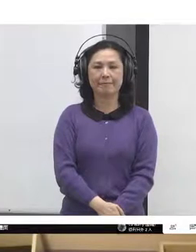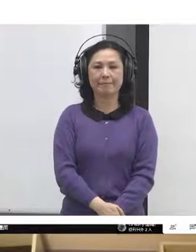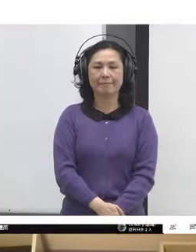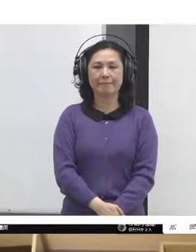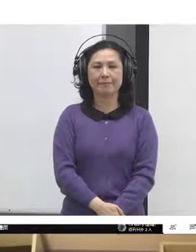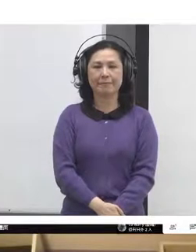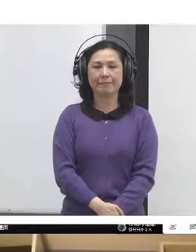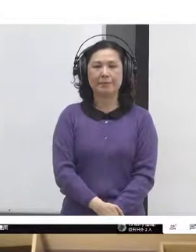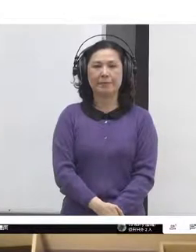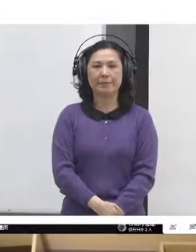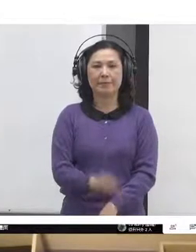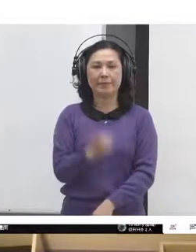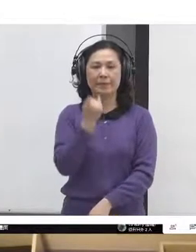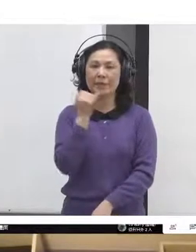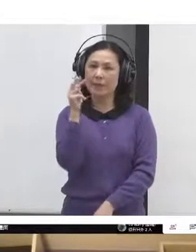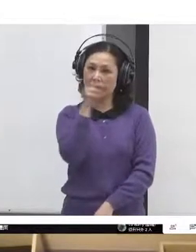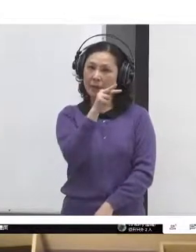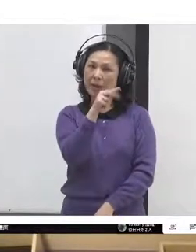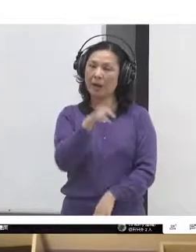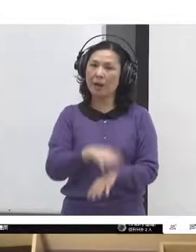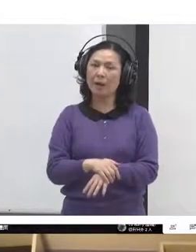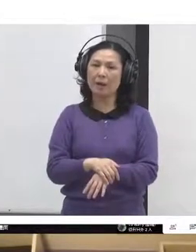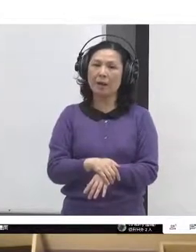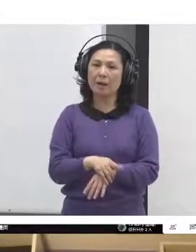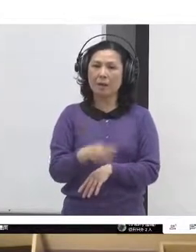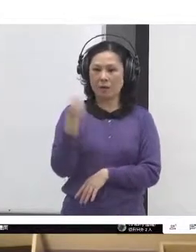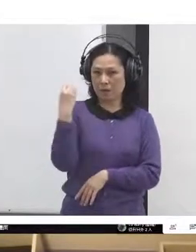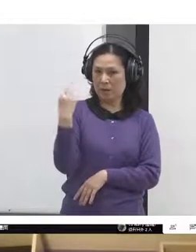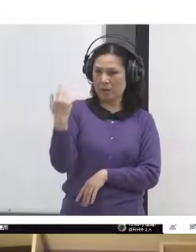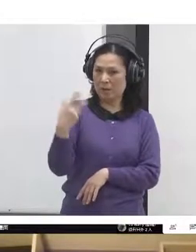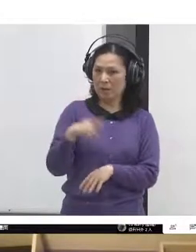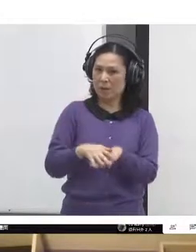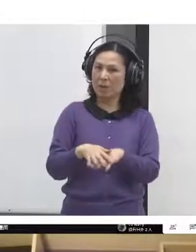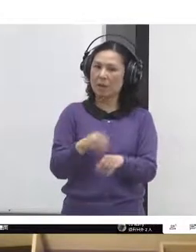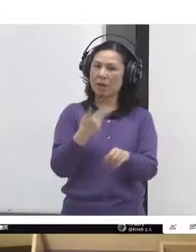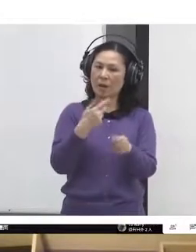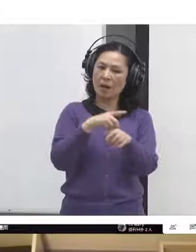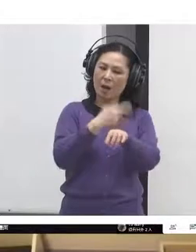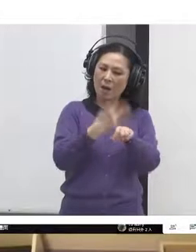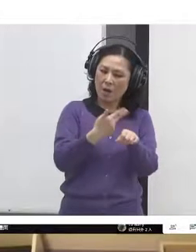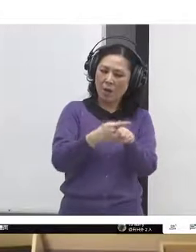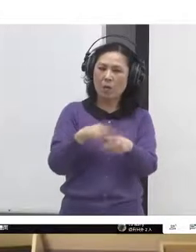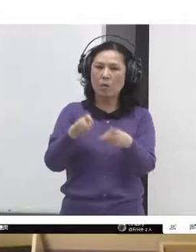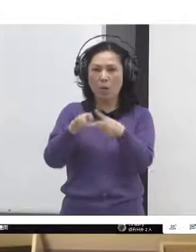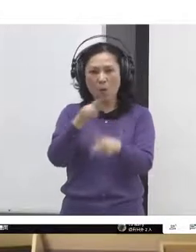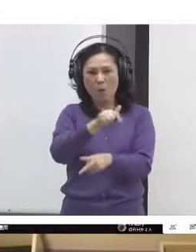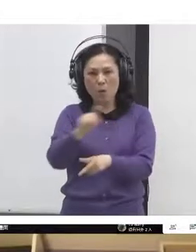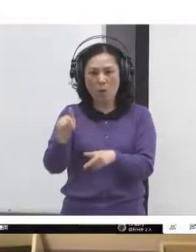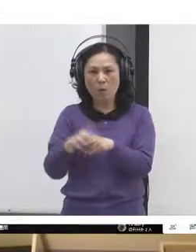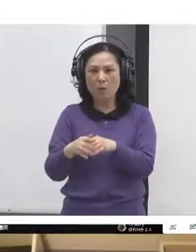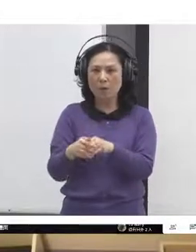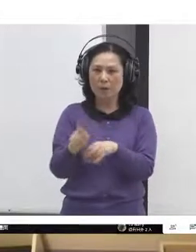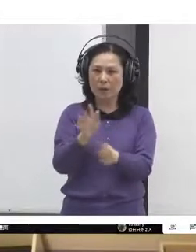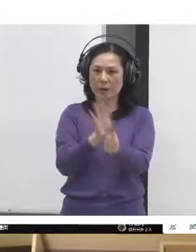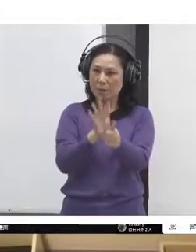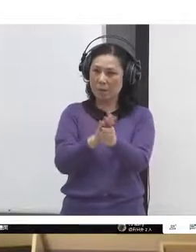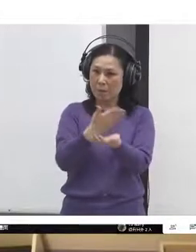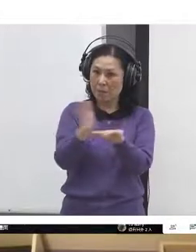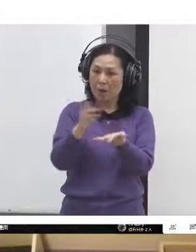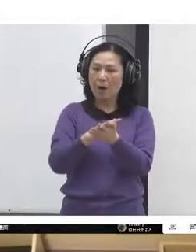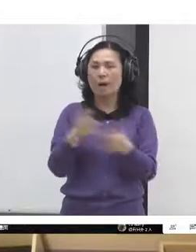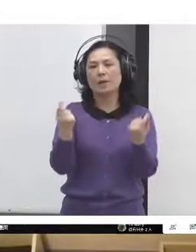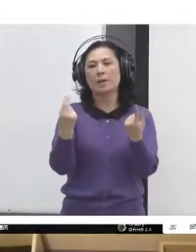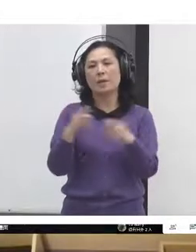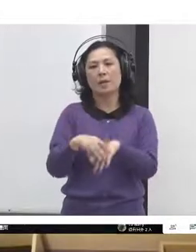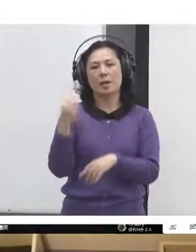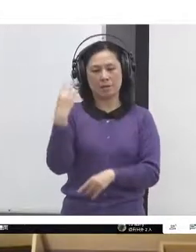bringing tools in and bringing new approaches, but also that needs to be built on a culture that basically is at the heart of